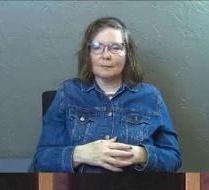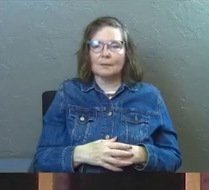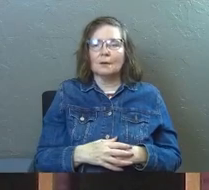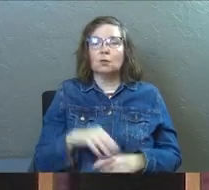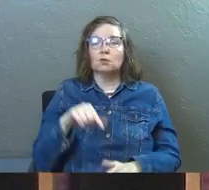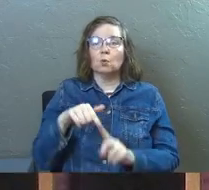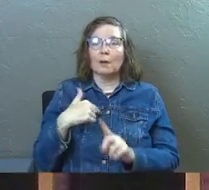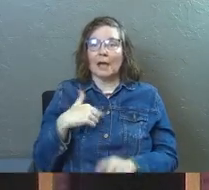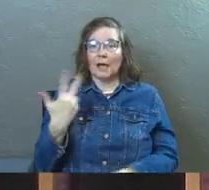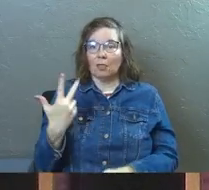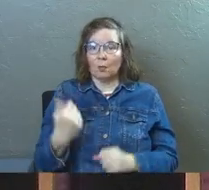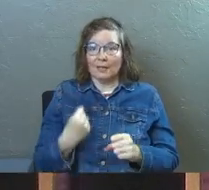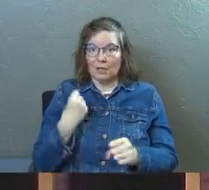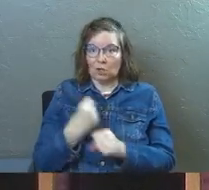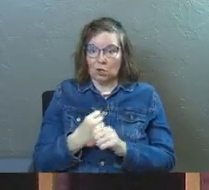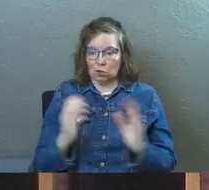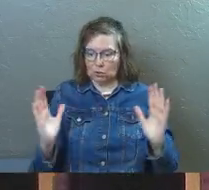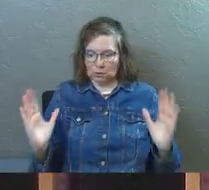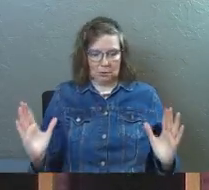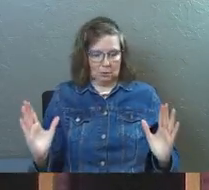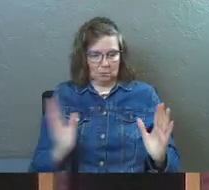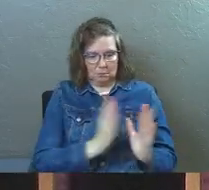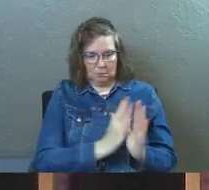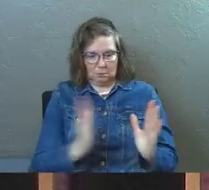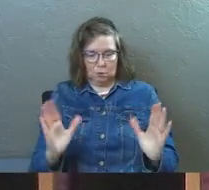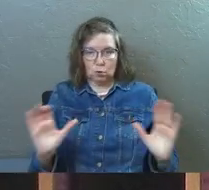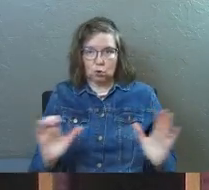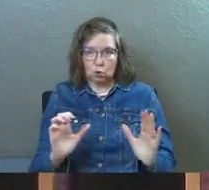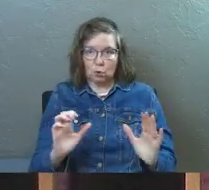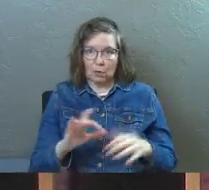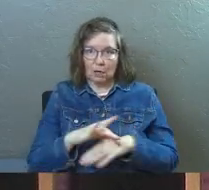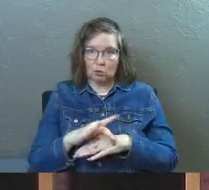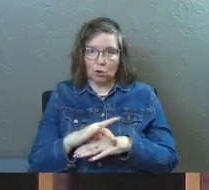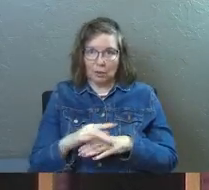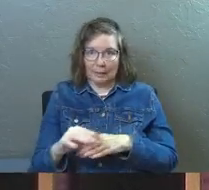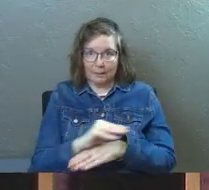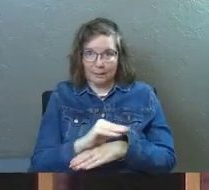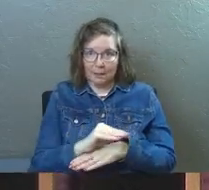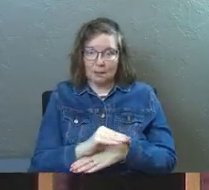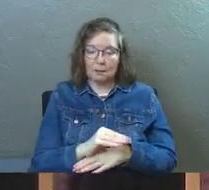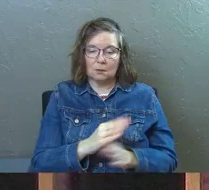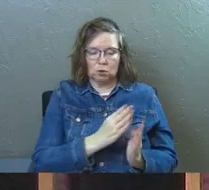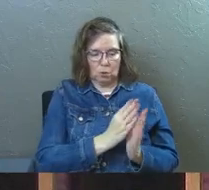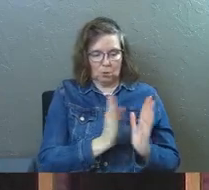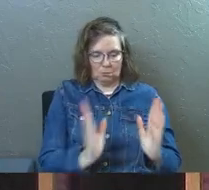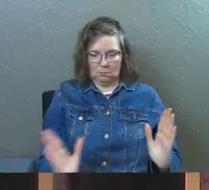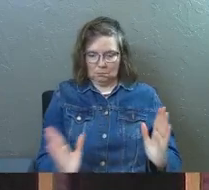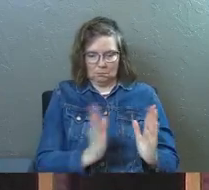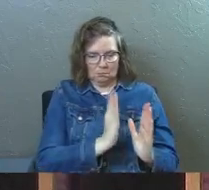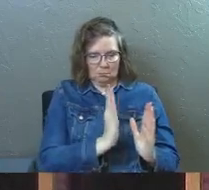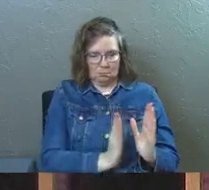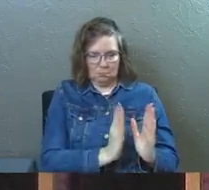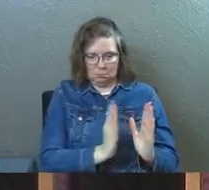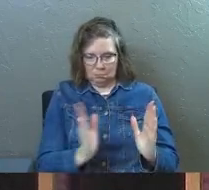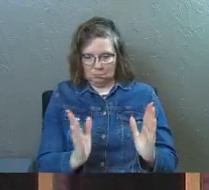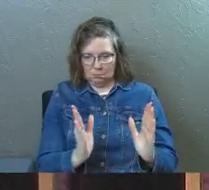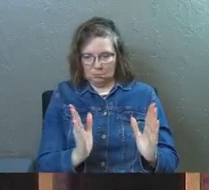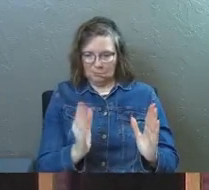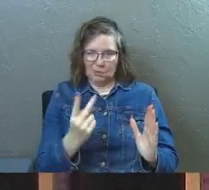So he had three years to do his earthly ministry. And so this is two thirds of the way through.